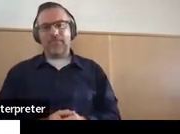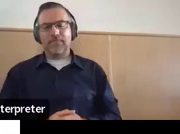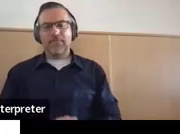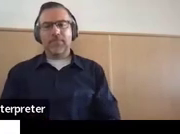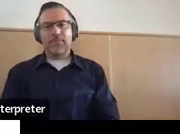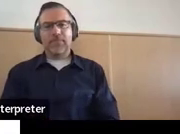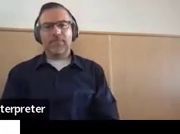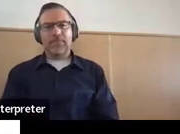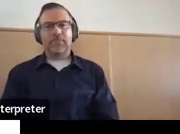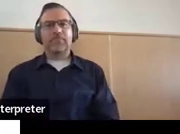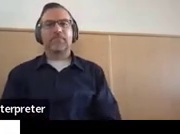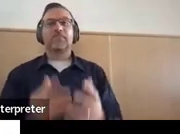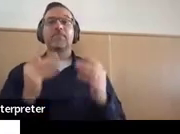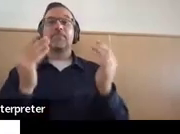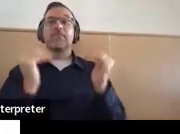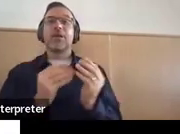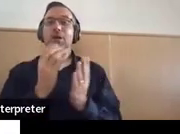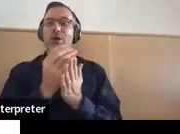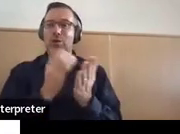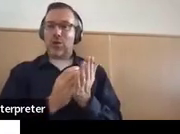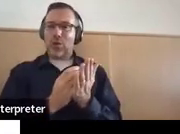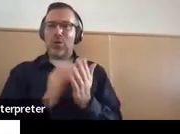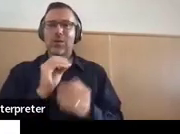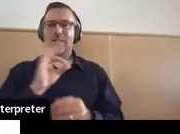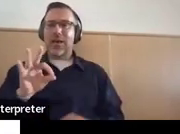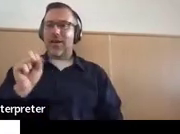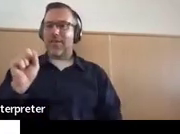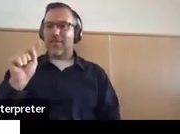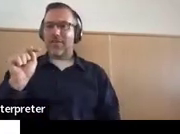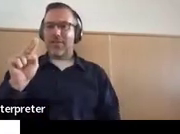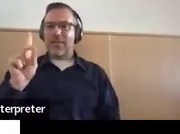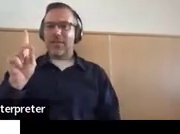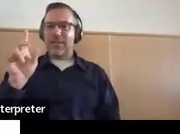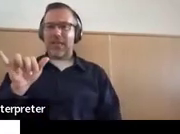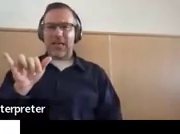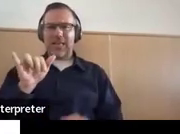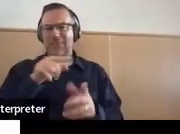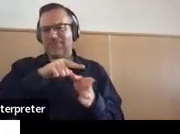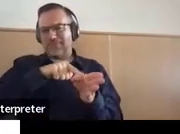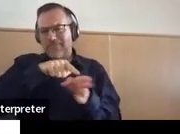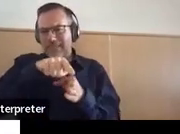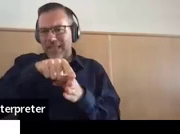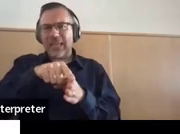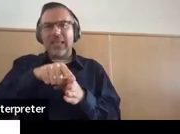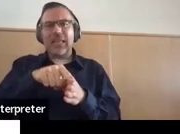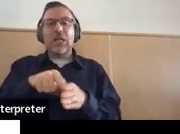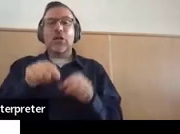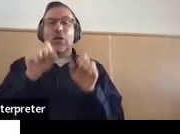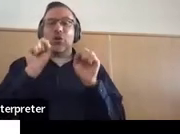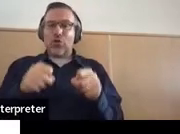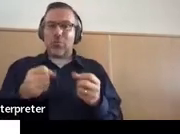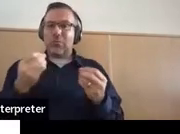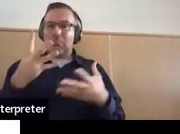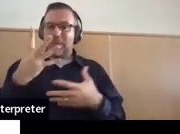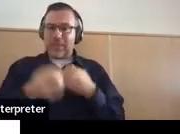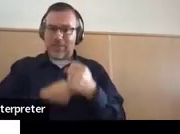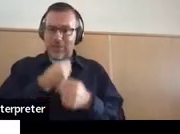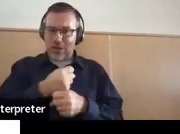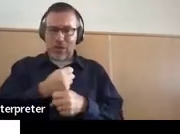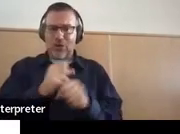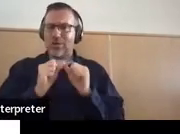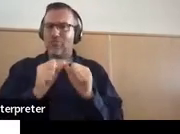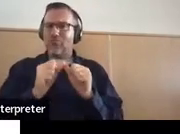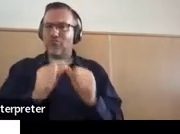Course of study. So the course of study should be multi-year through exit. It should be specific and